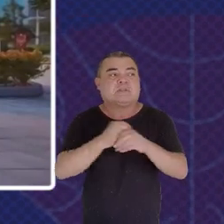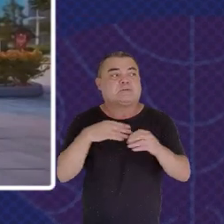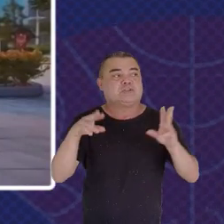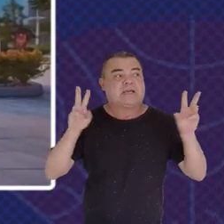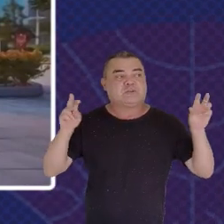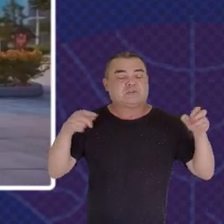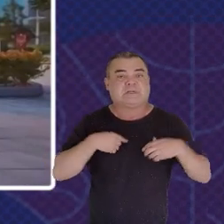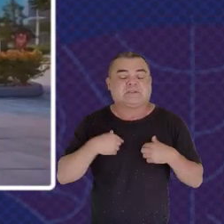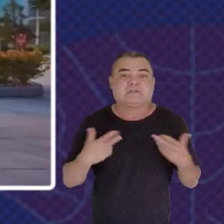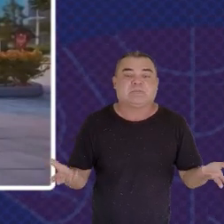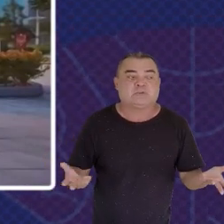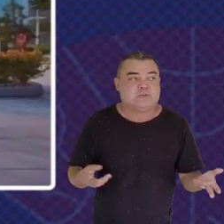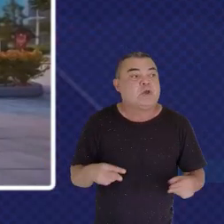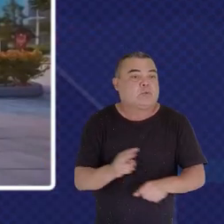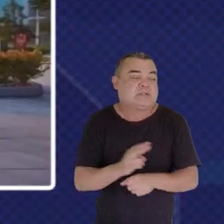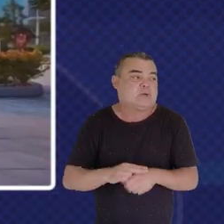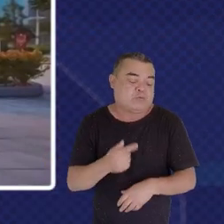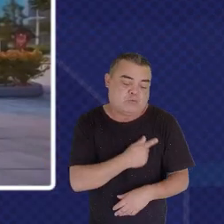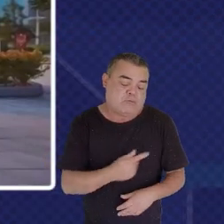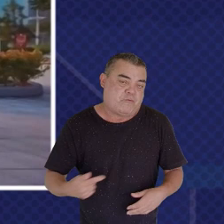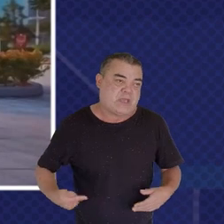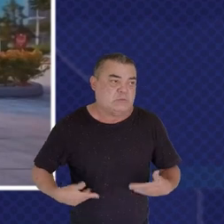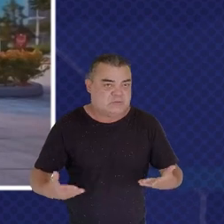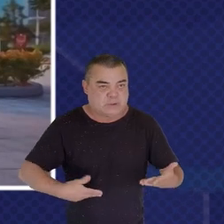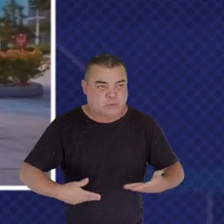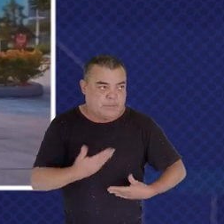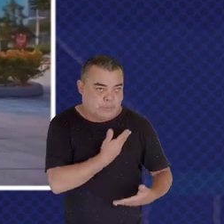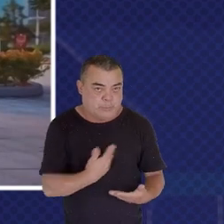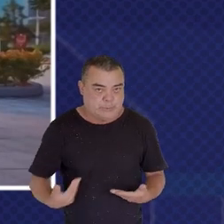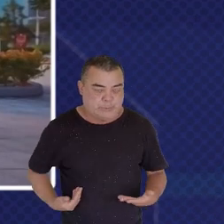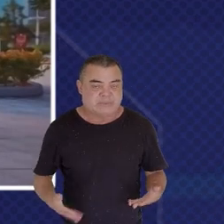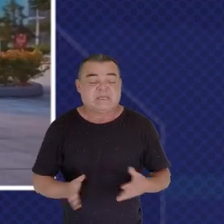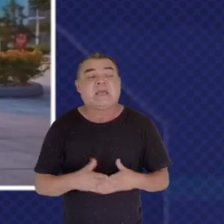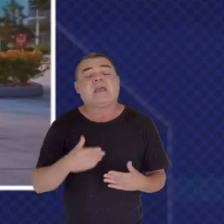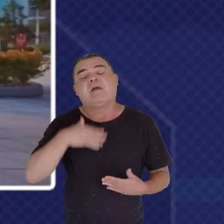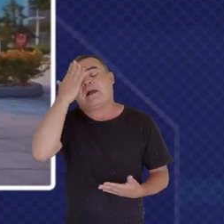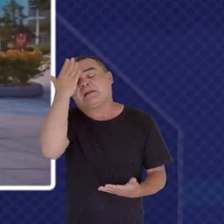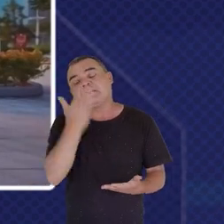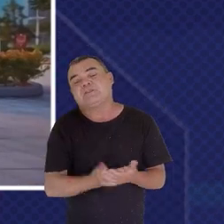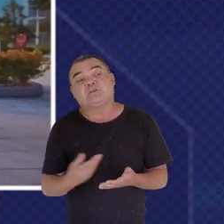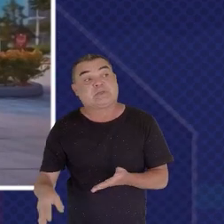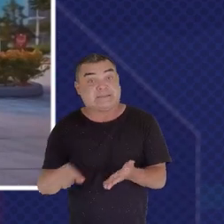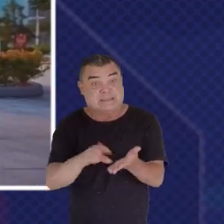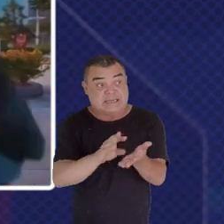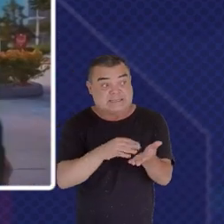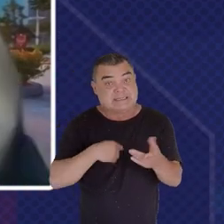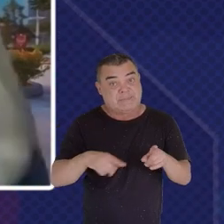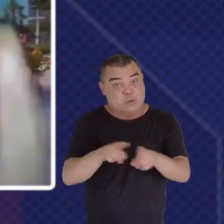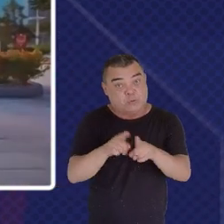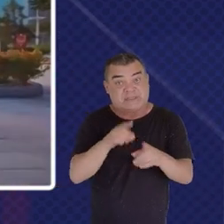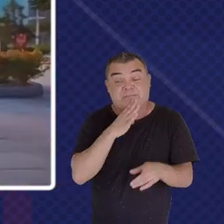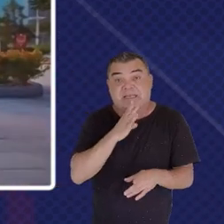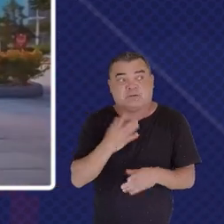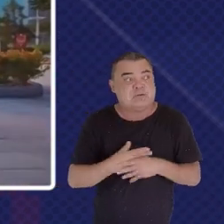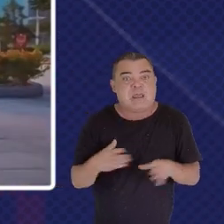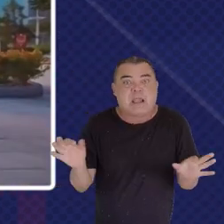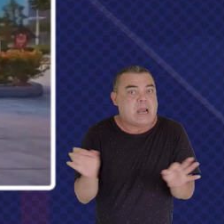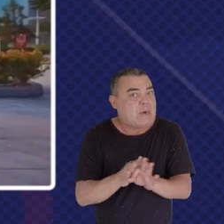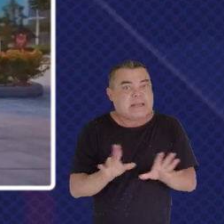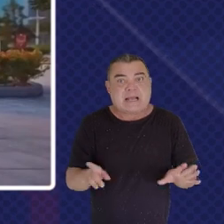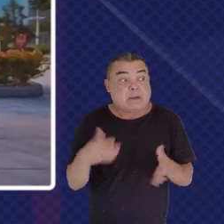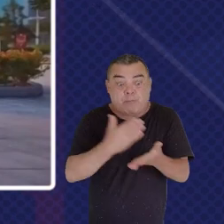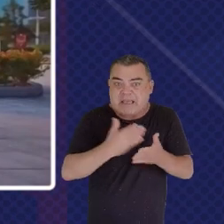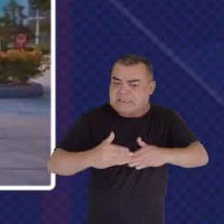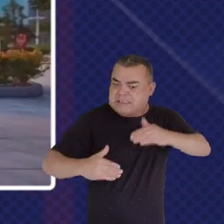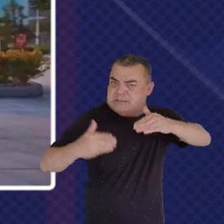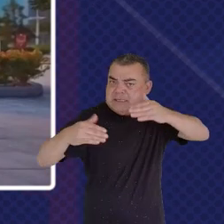sector And I find that The fact that data And knowledge And information Don't deplete That they grow over time Is actually a really